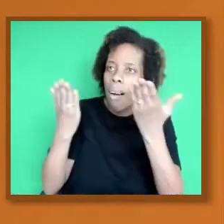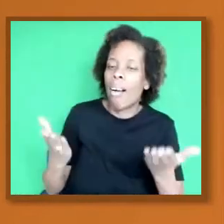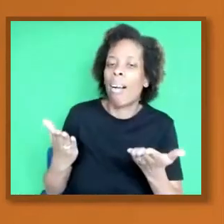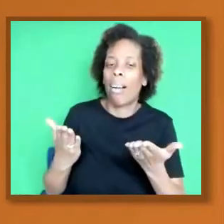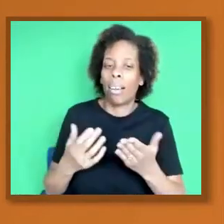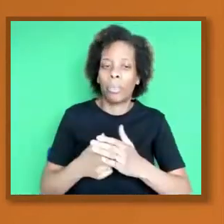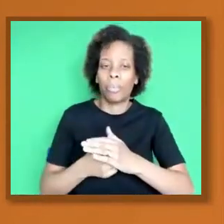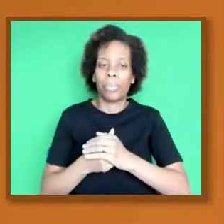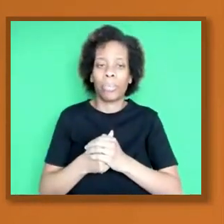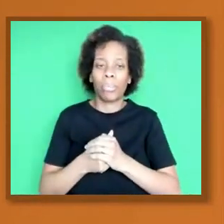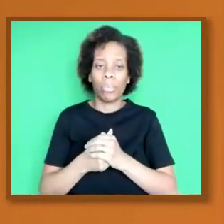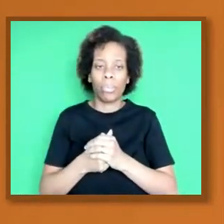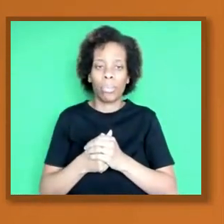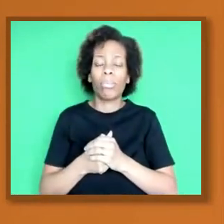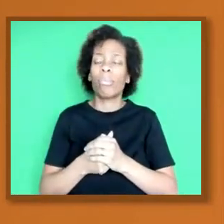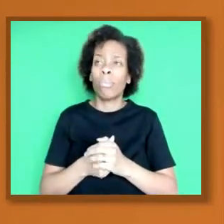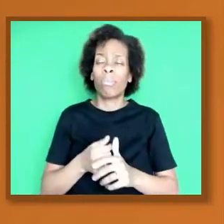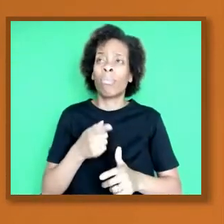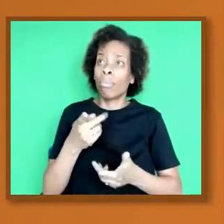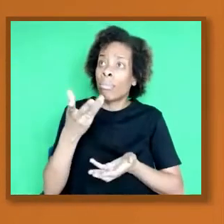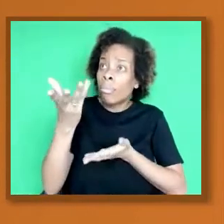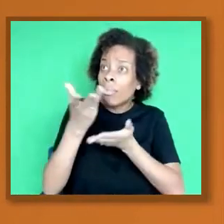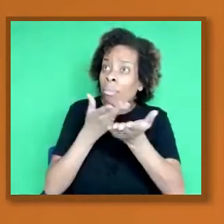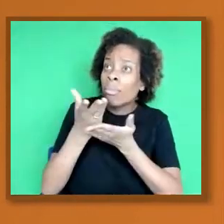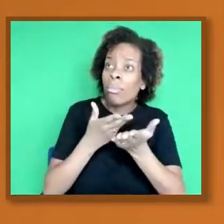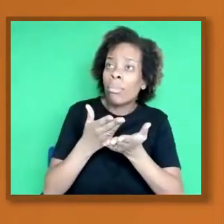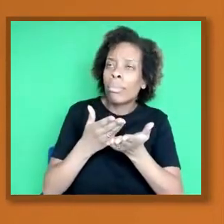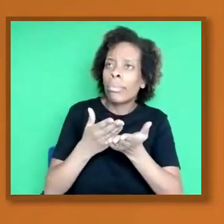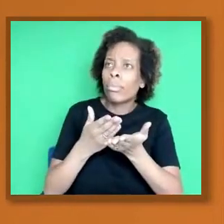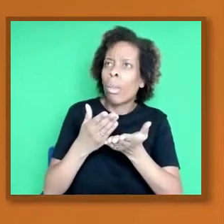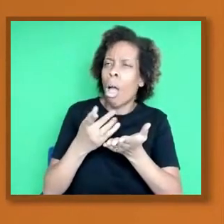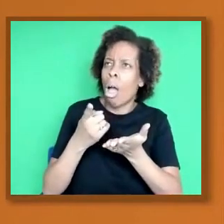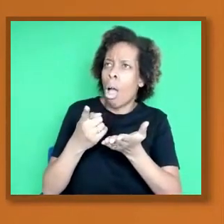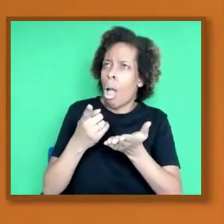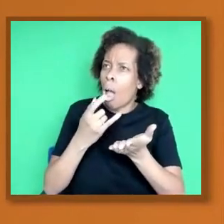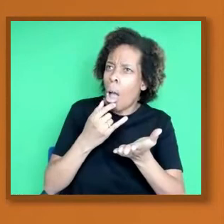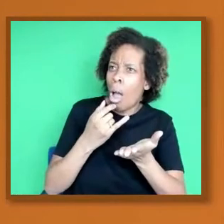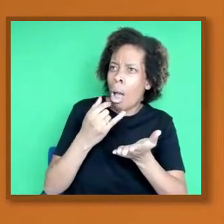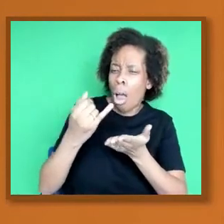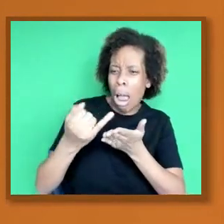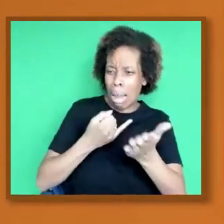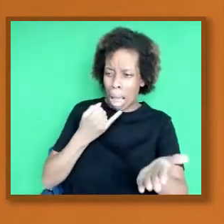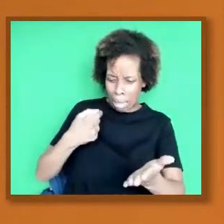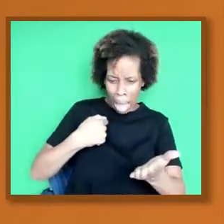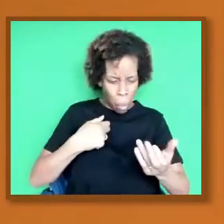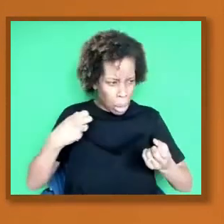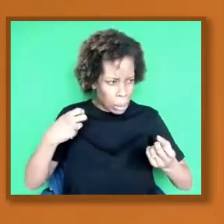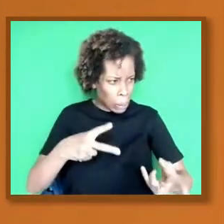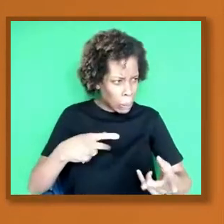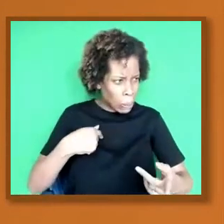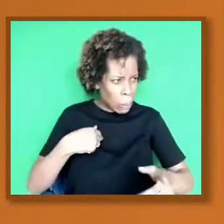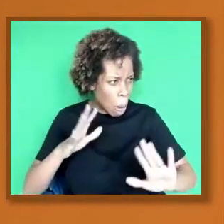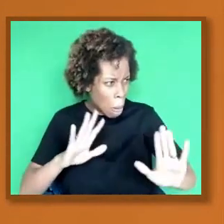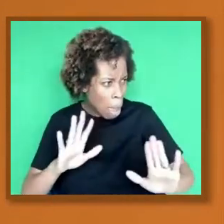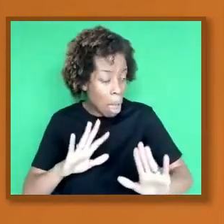see them as, you know, against the system or against the vaccine, but as you say,